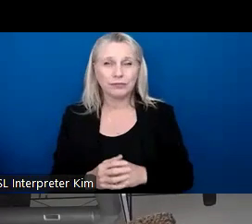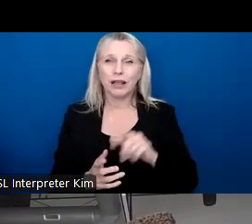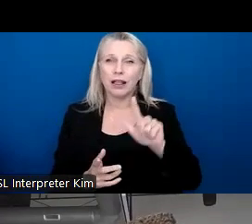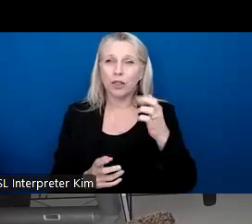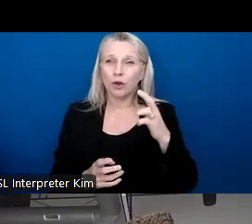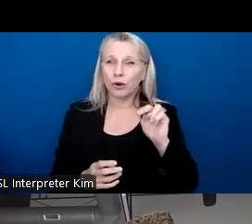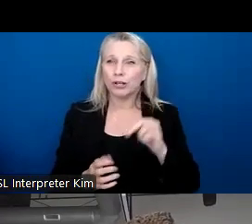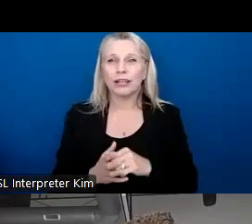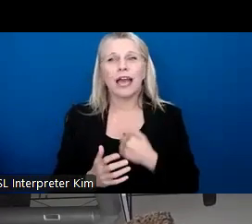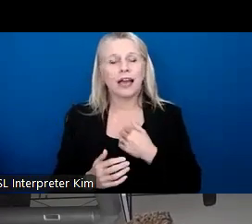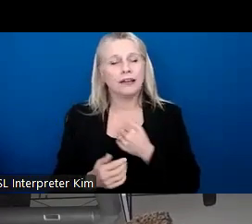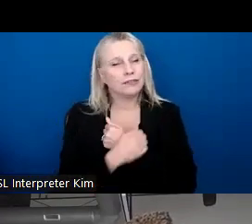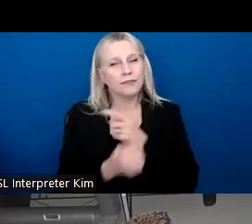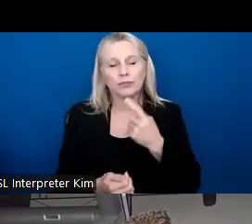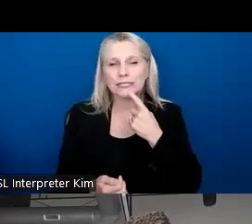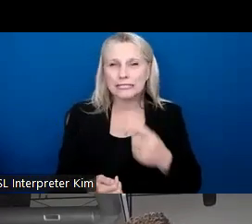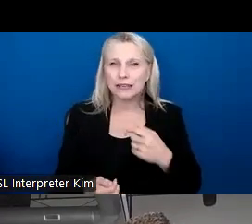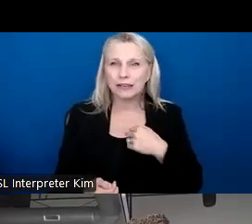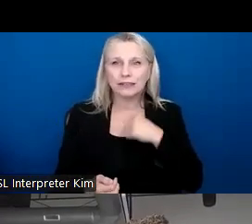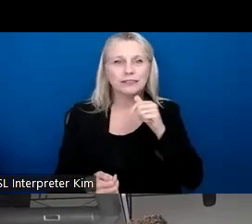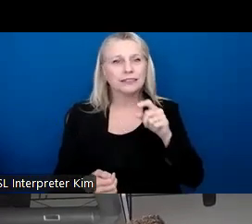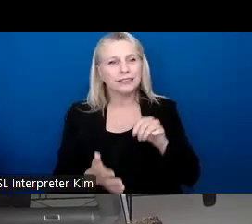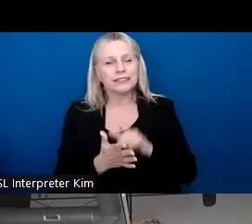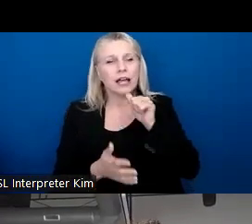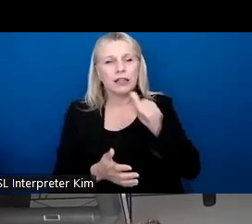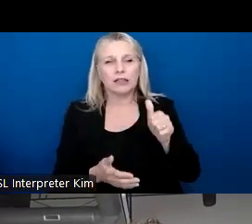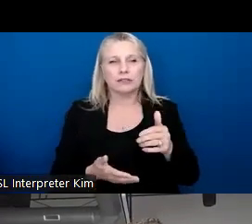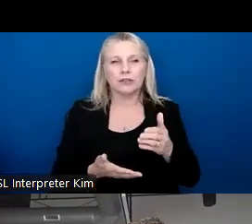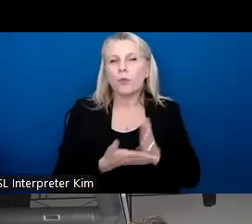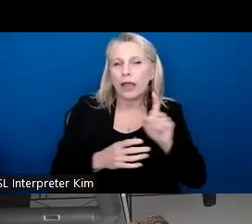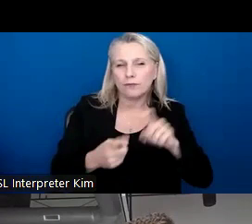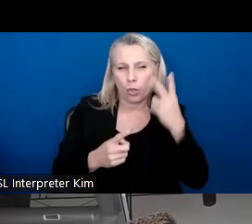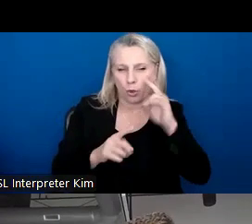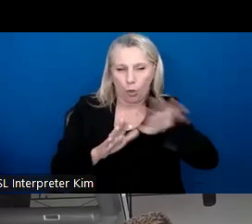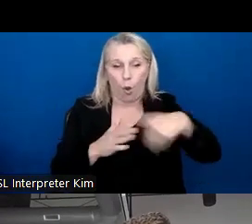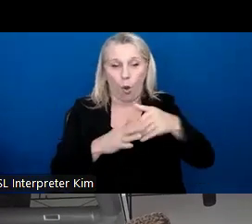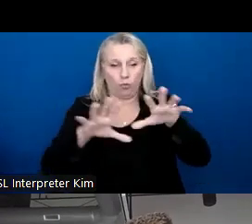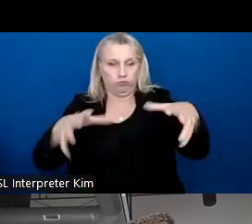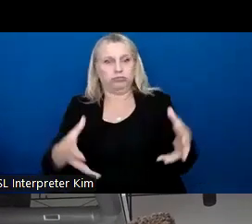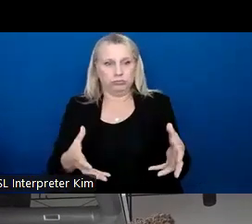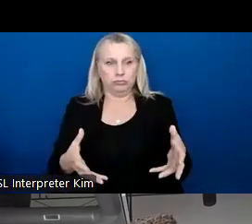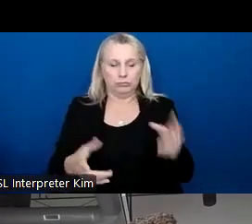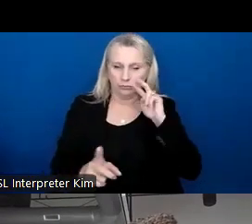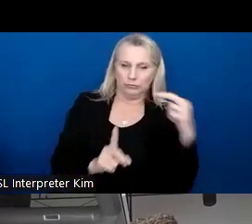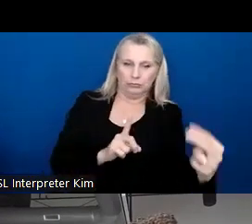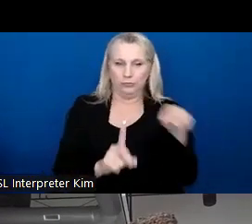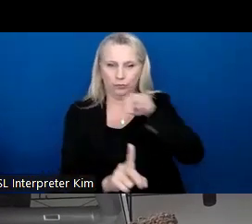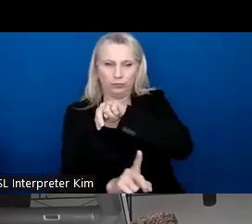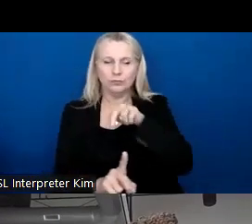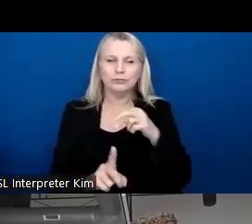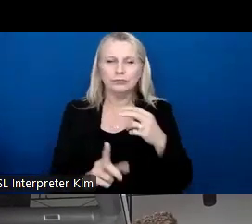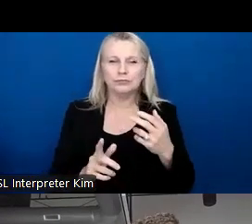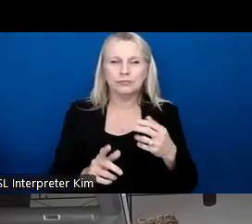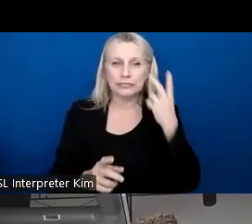to realize that it's not just about epidemics, right? Just like we need to look at the whole. So if we look at the emotional side, we can see